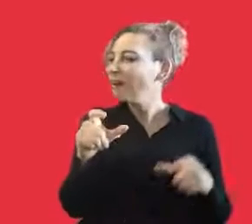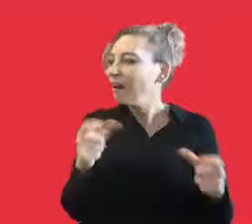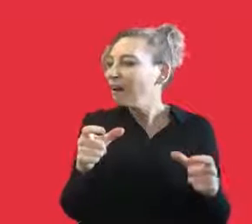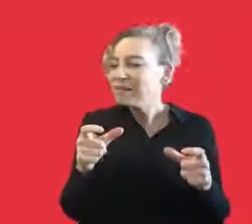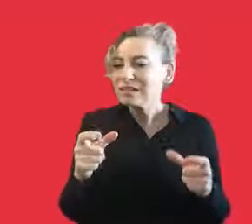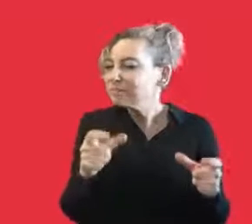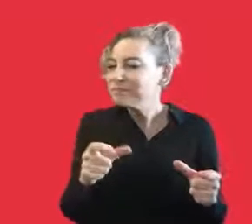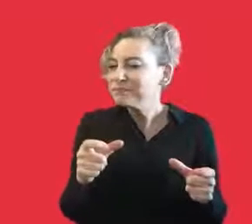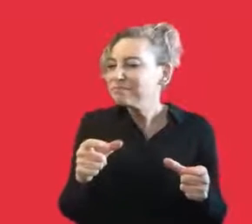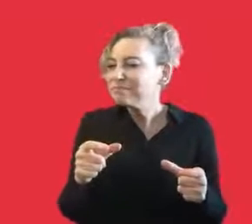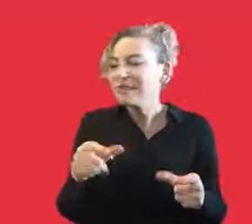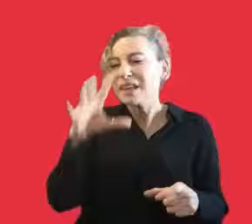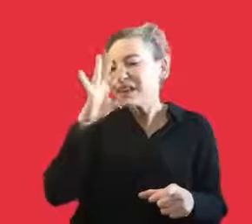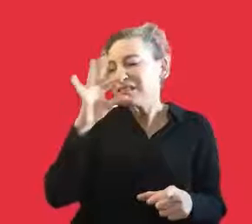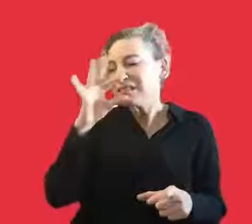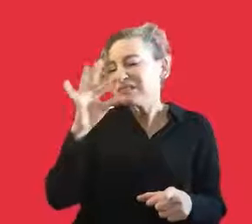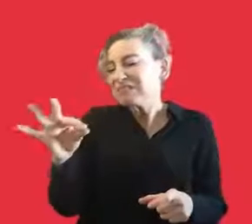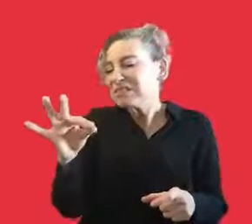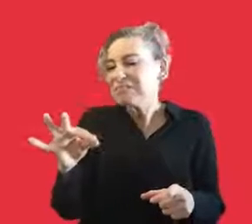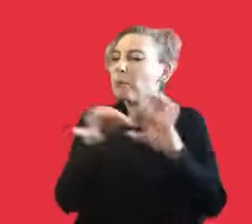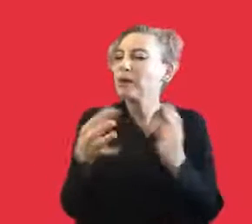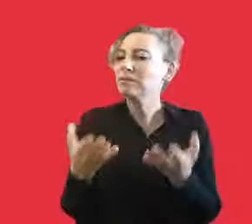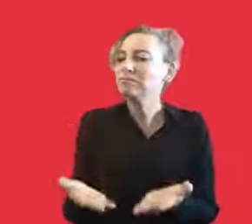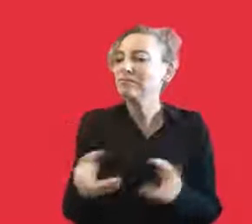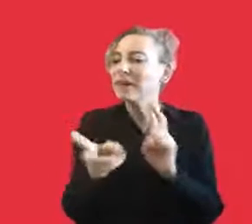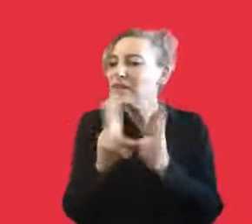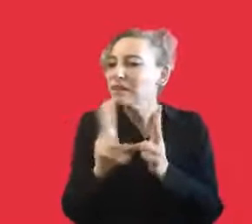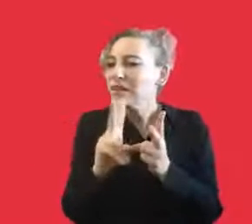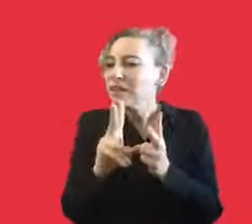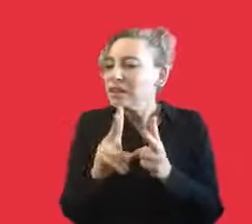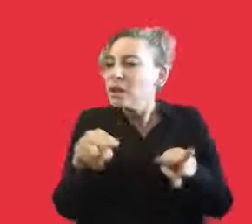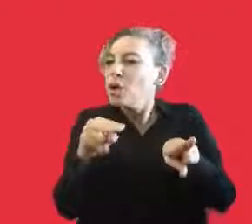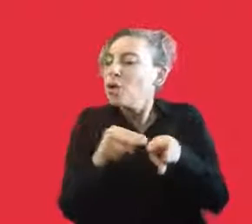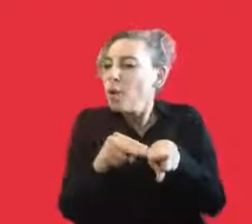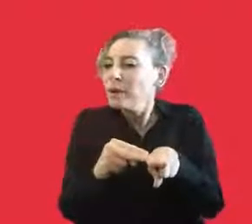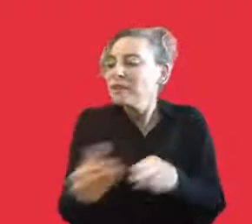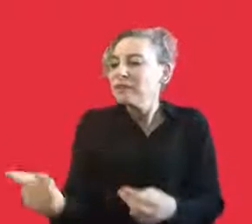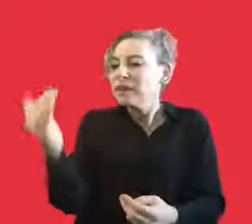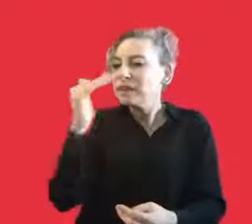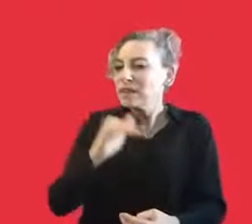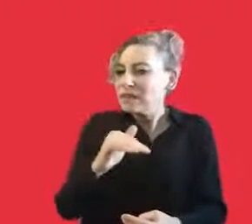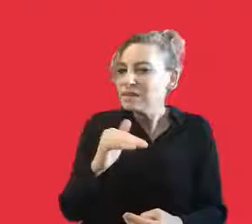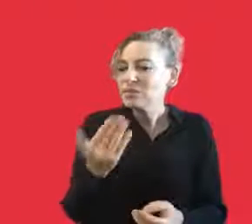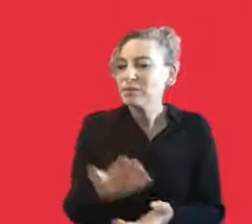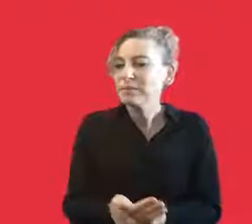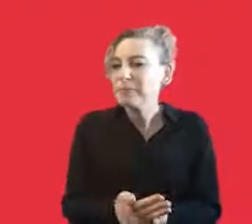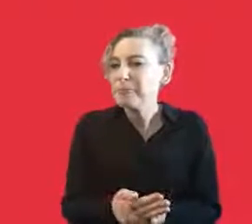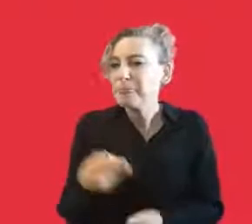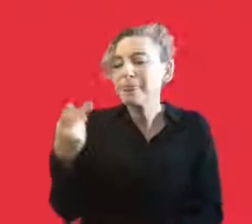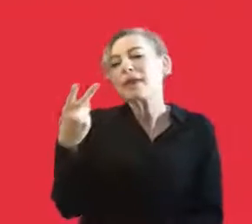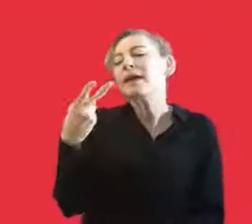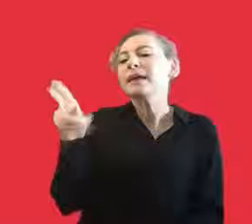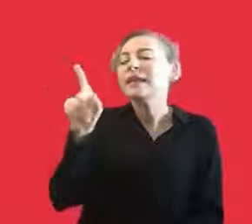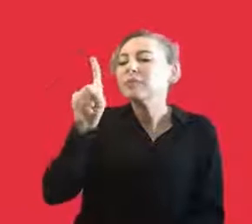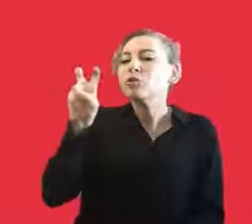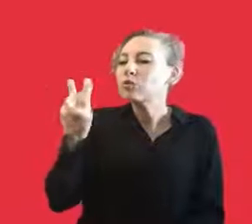you have faith in, these are all quite related with your existence. And when we think about theatre cooperative, in